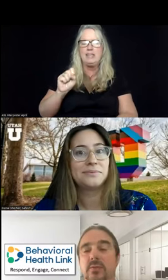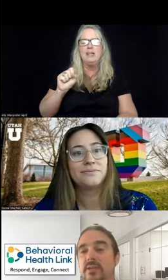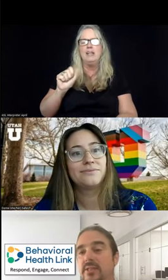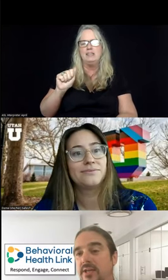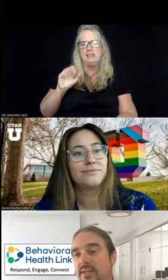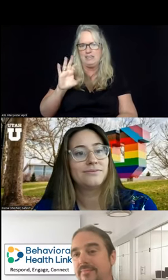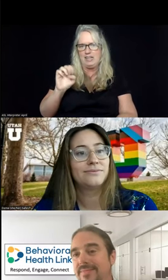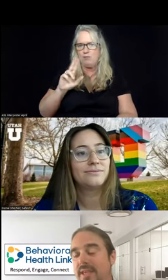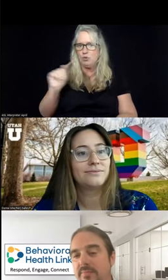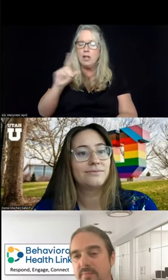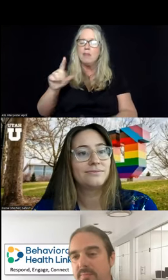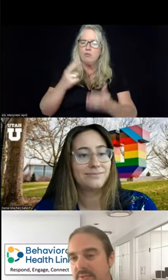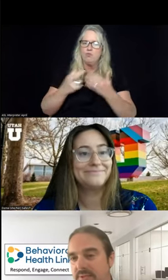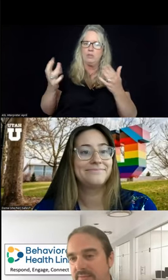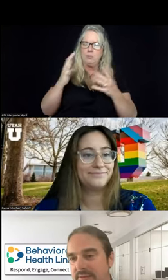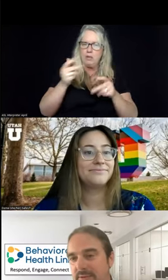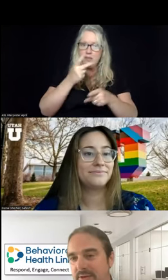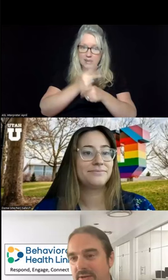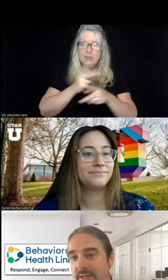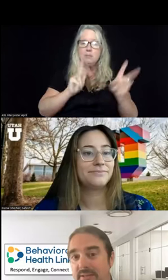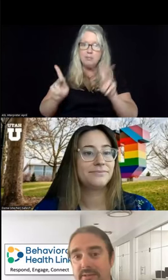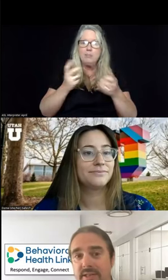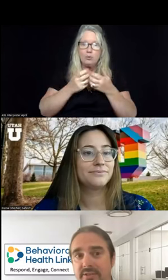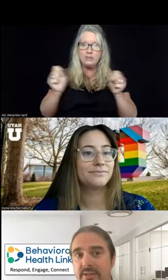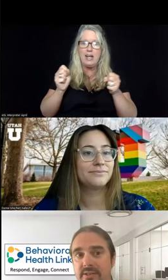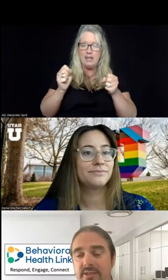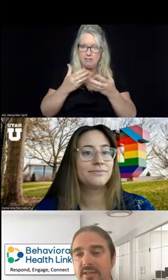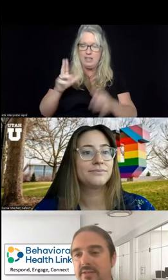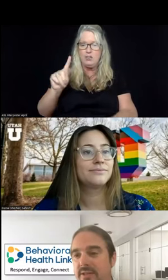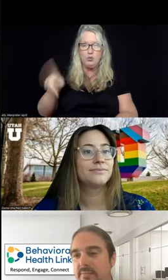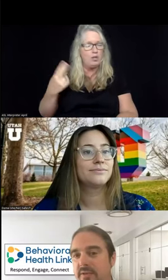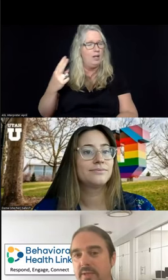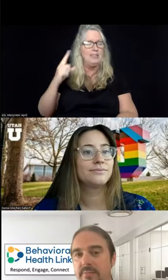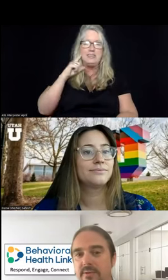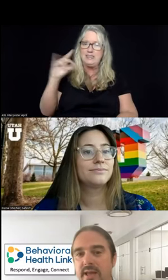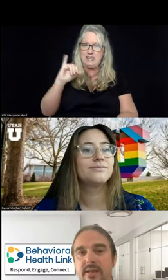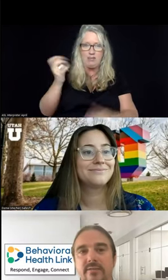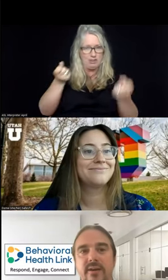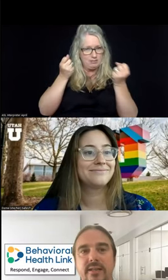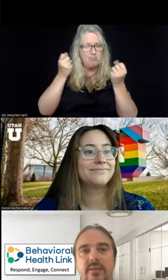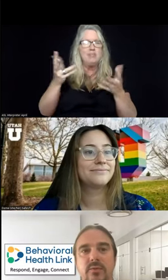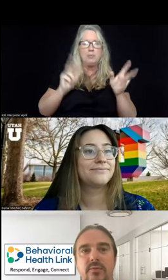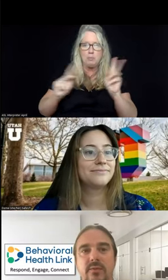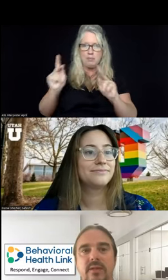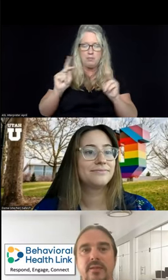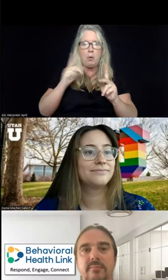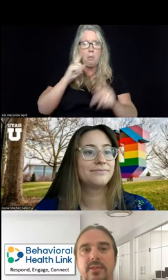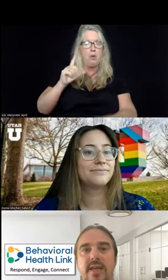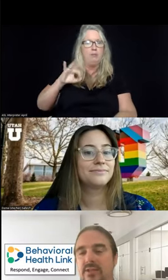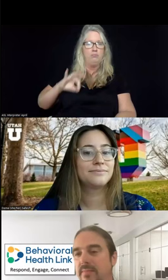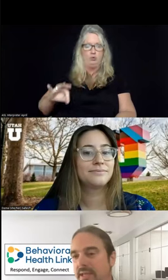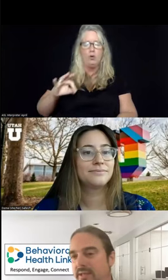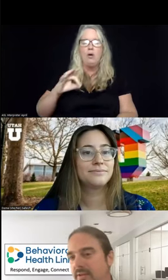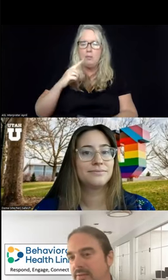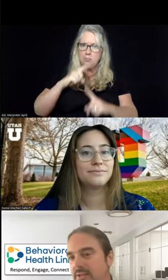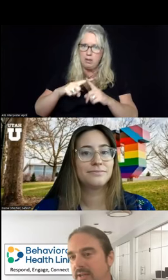resource that is actually keeping people safe in Utah. And it sounds like a significant number of people are not only finding it useful, but